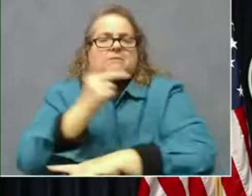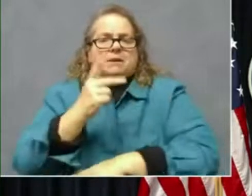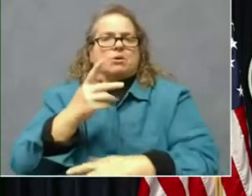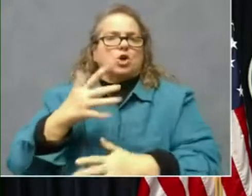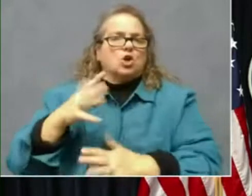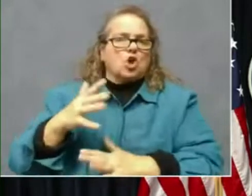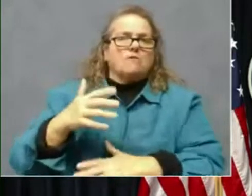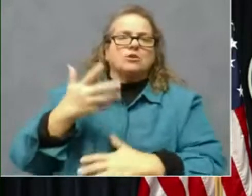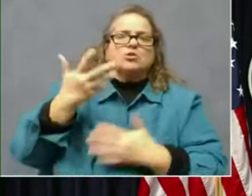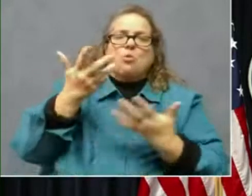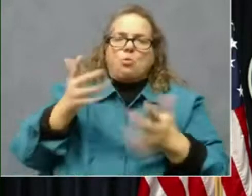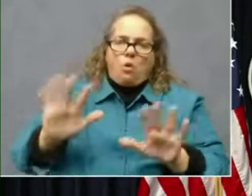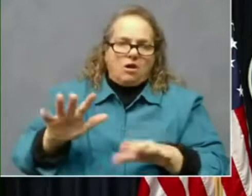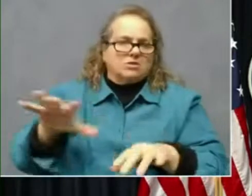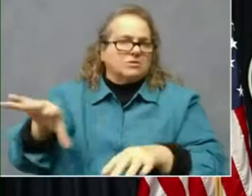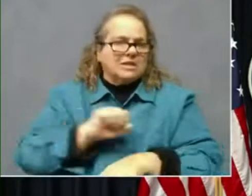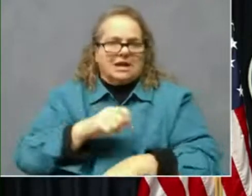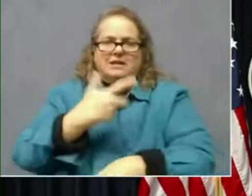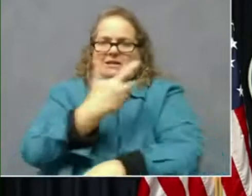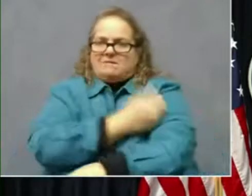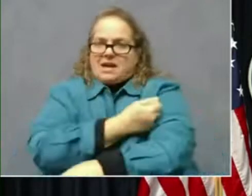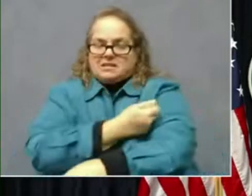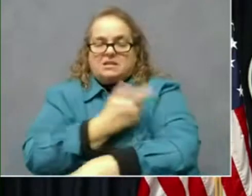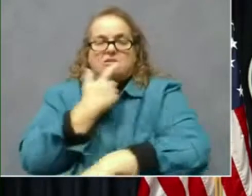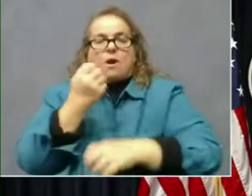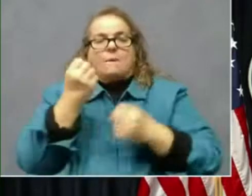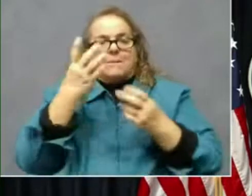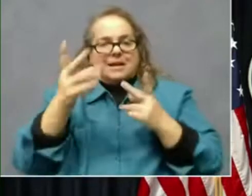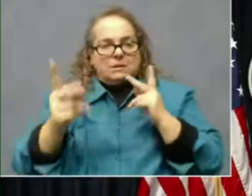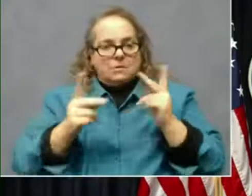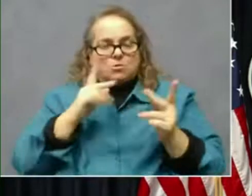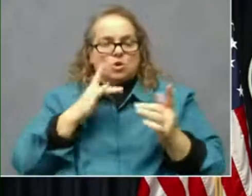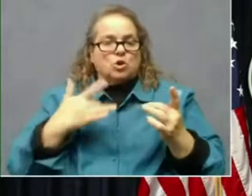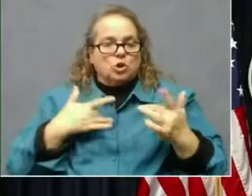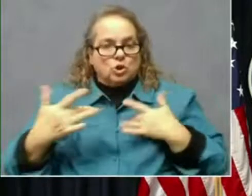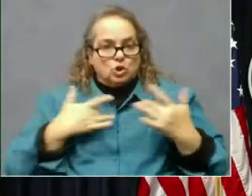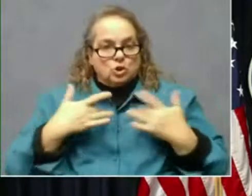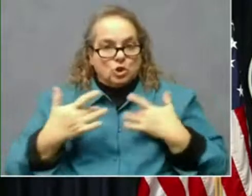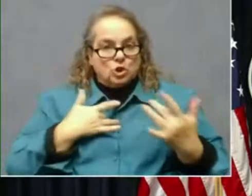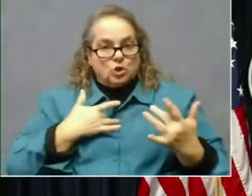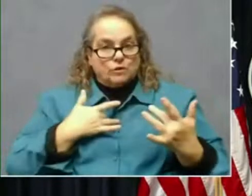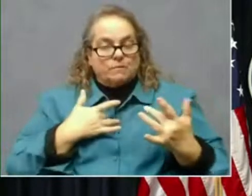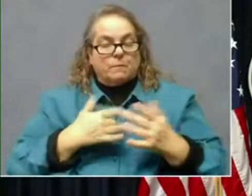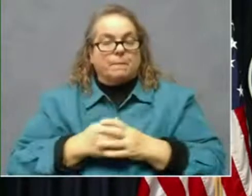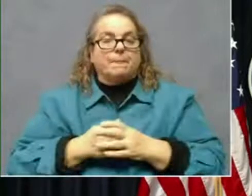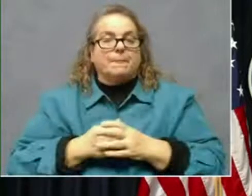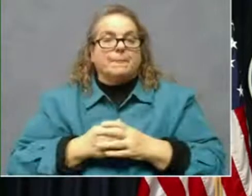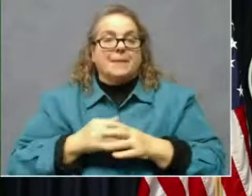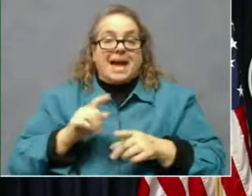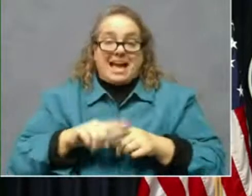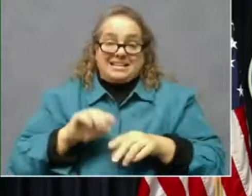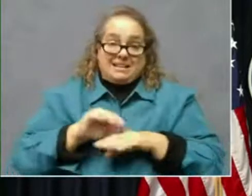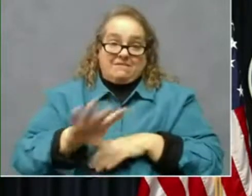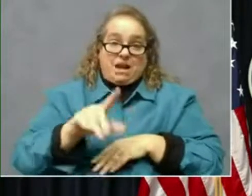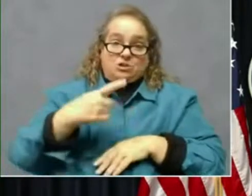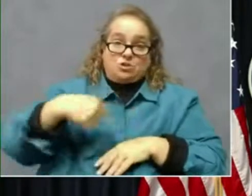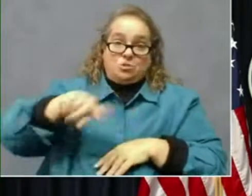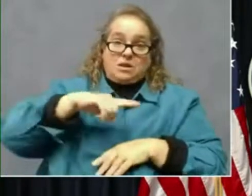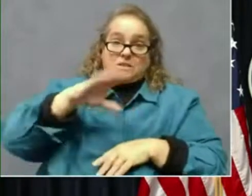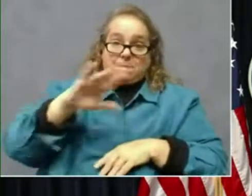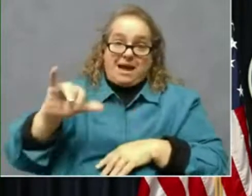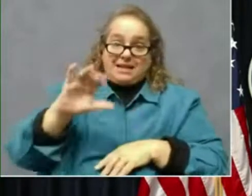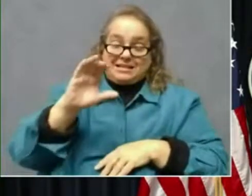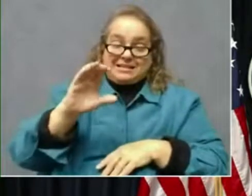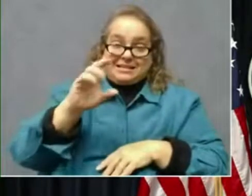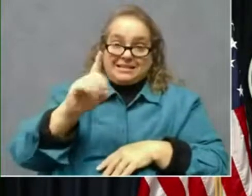a number of individuals that are concerned about taking it. And as advised to us by the CDC and also by the research we've